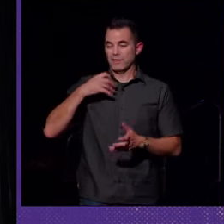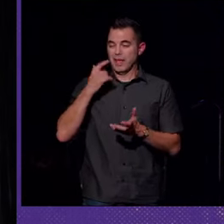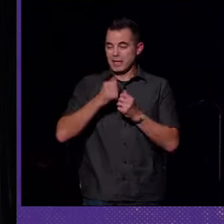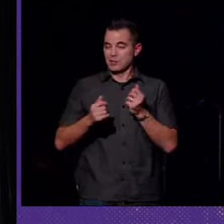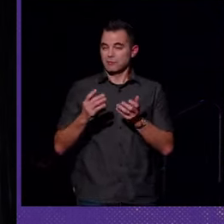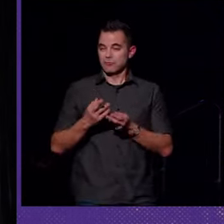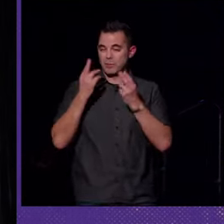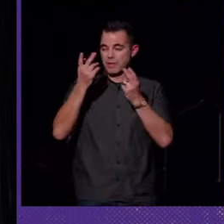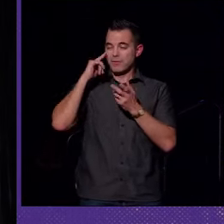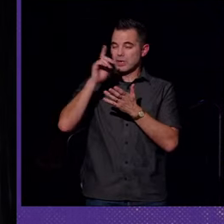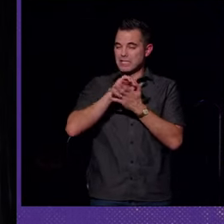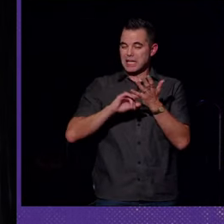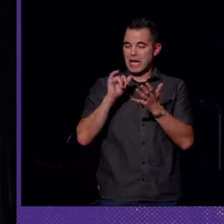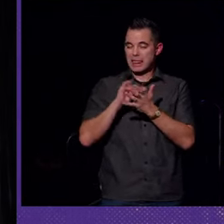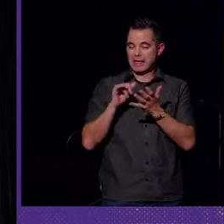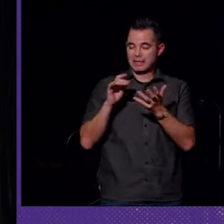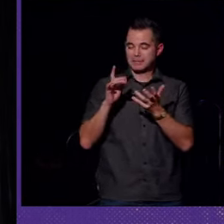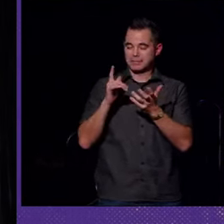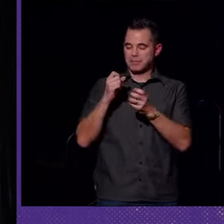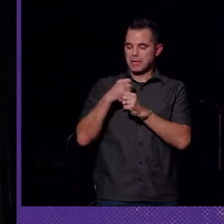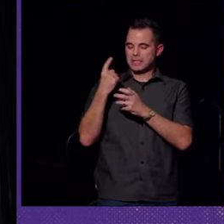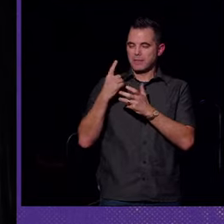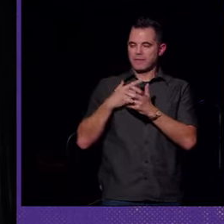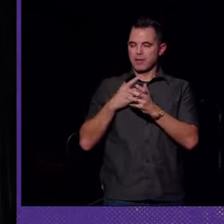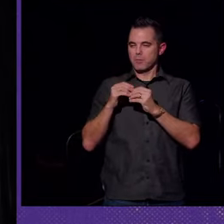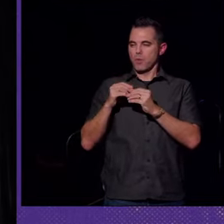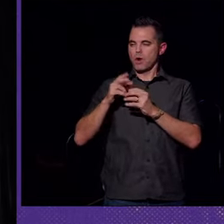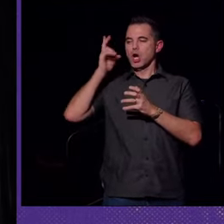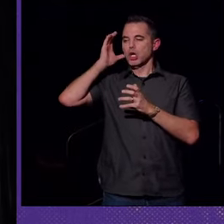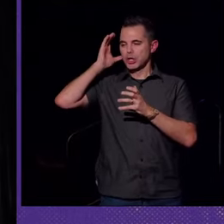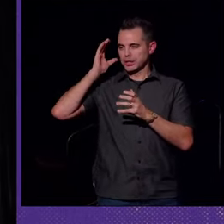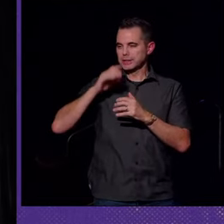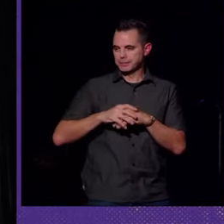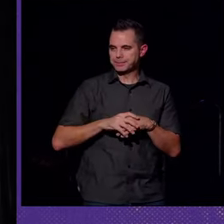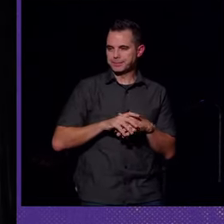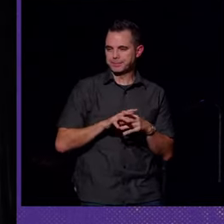design that can make someone feel more heard.